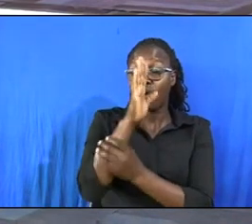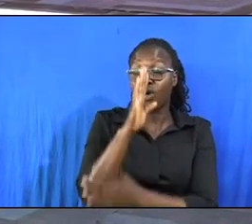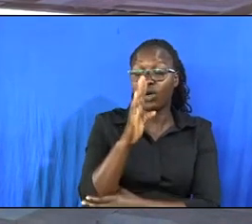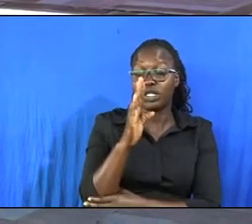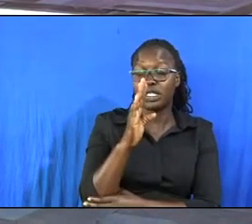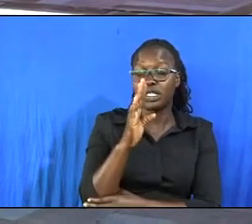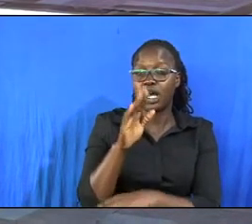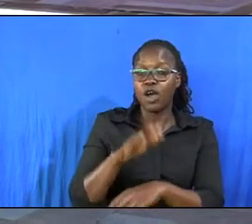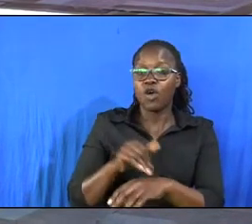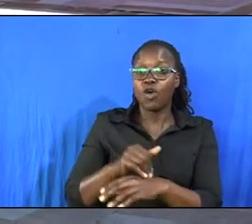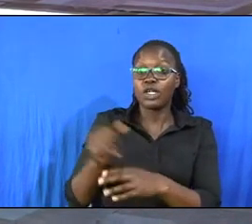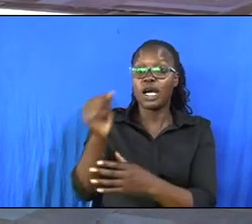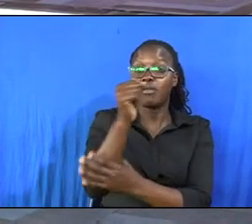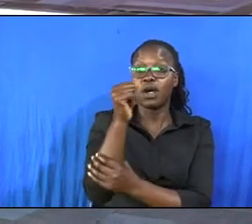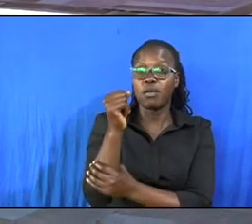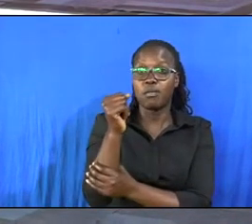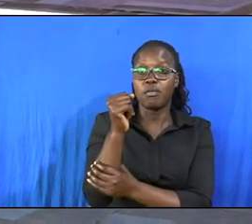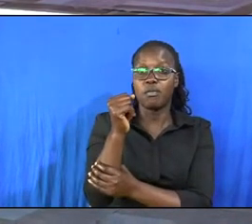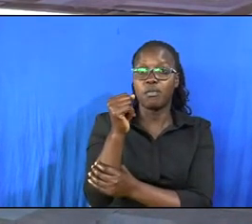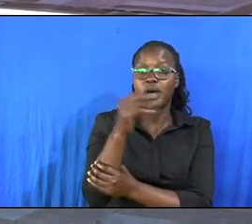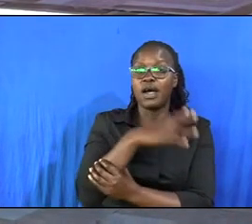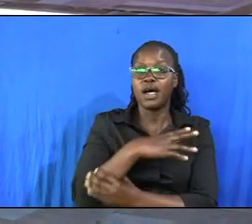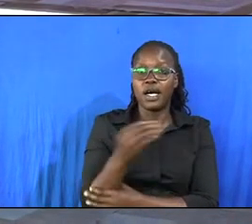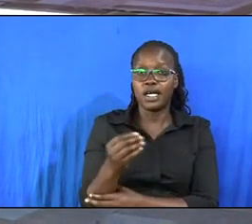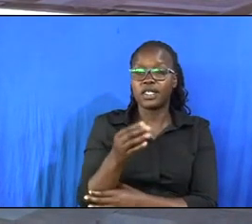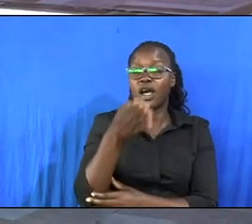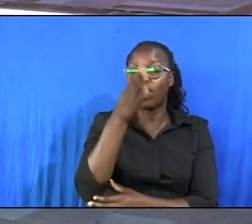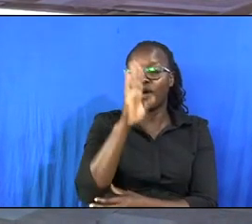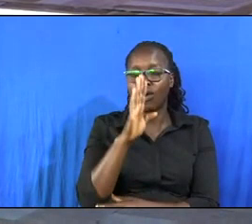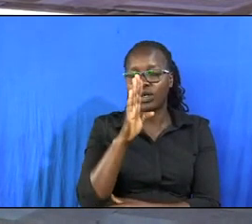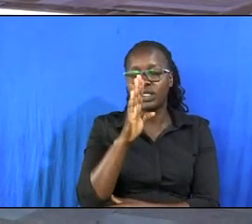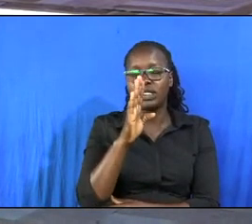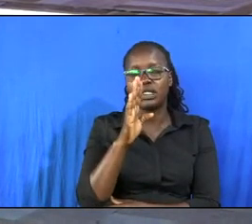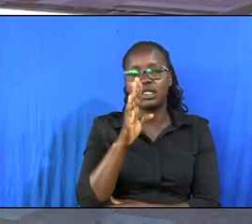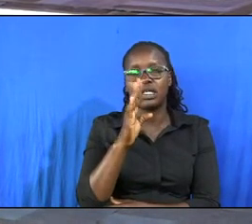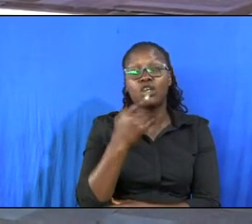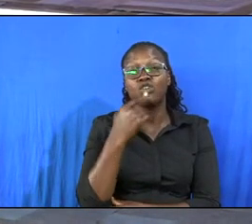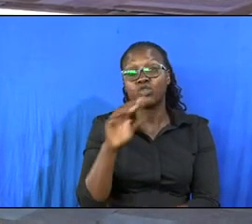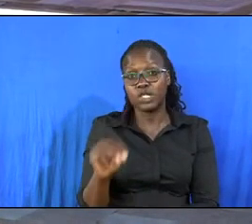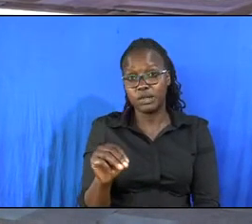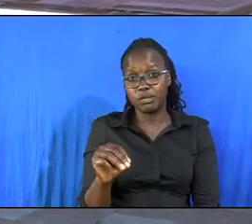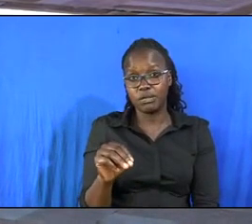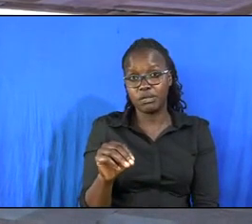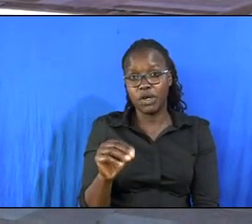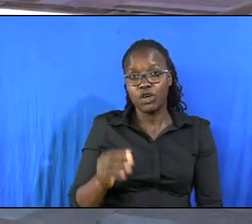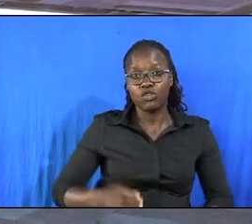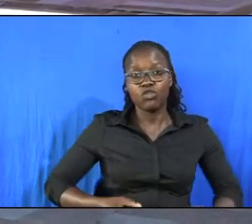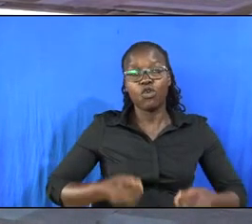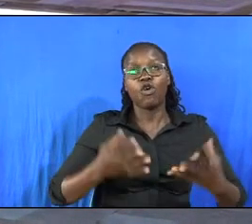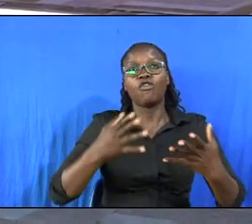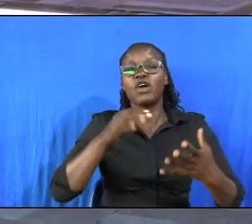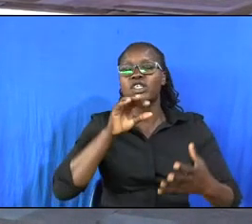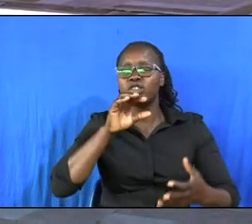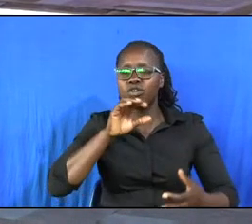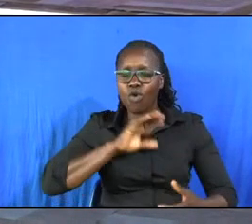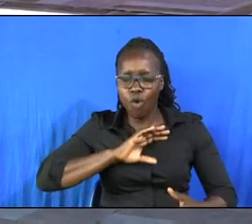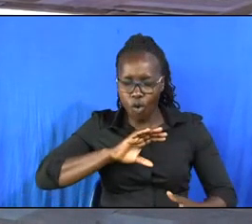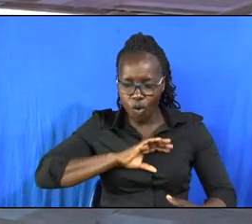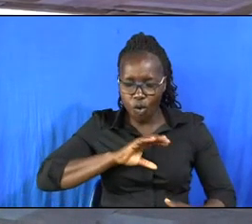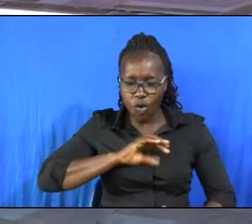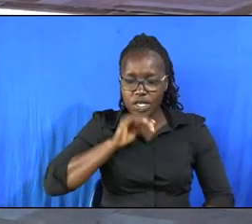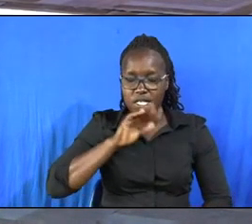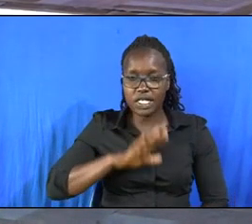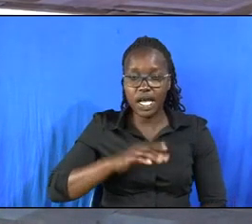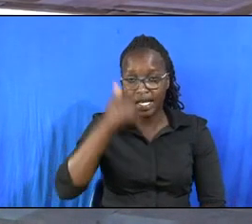called abraham and god called abraham to offer his own son